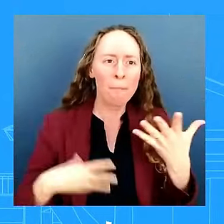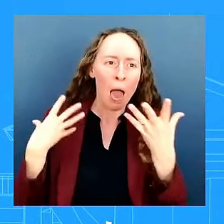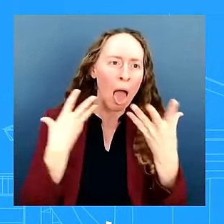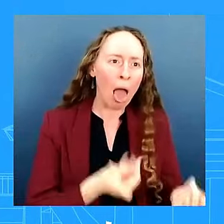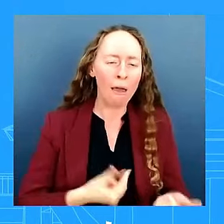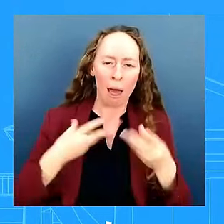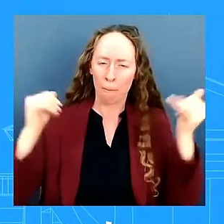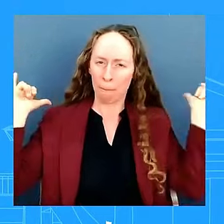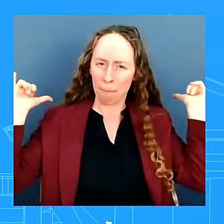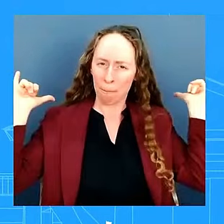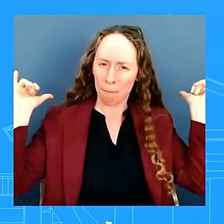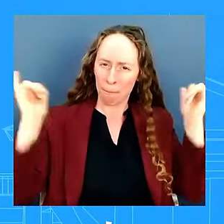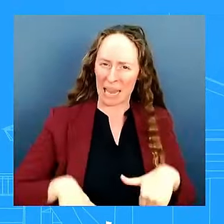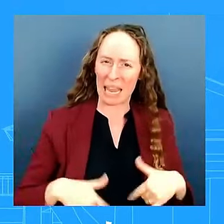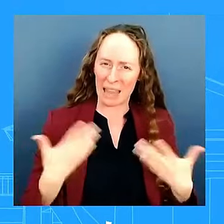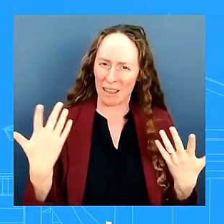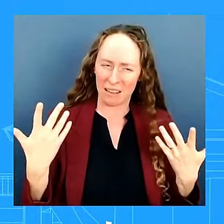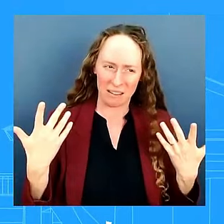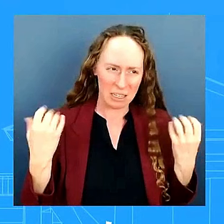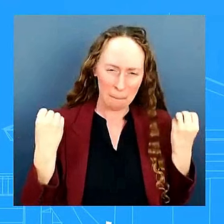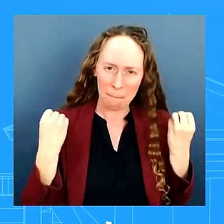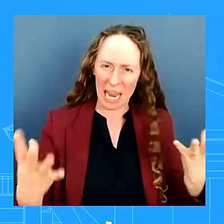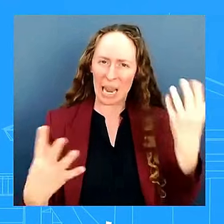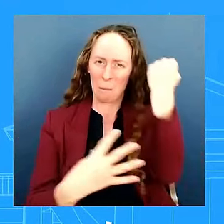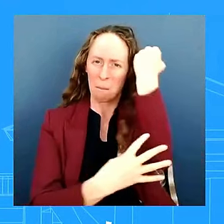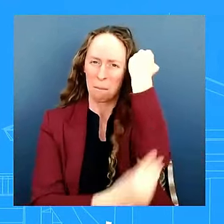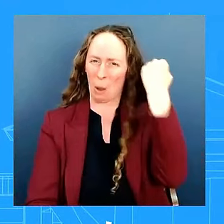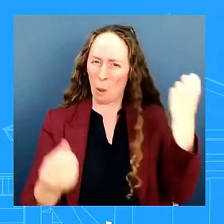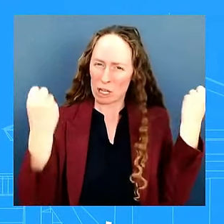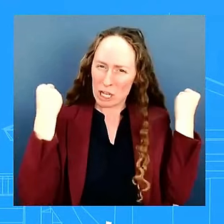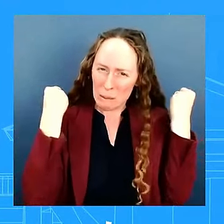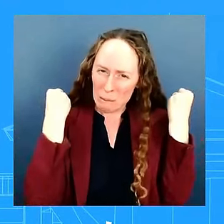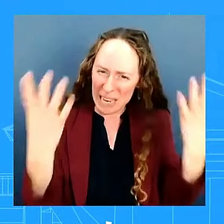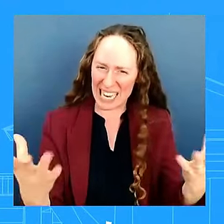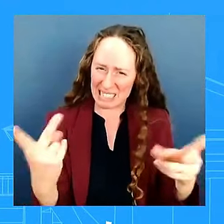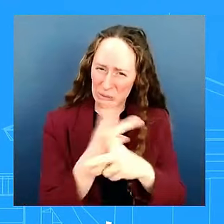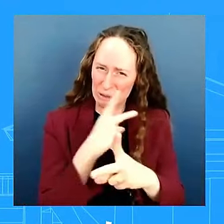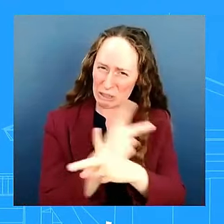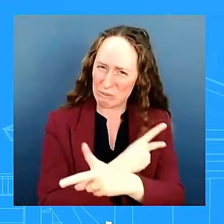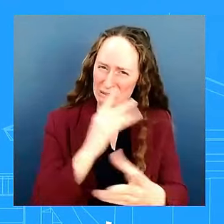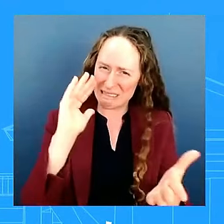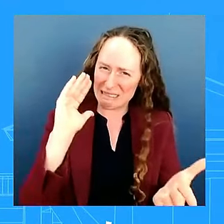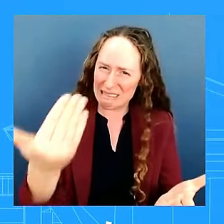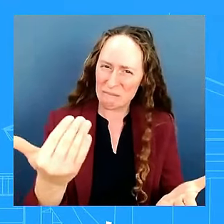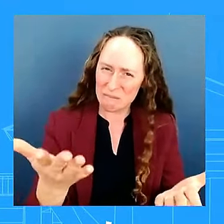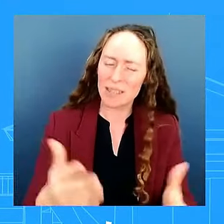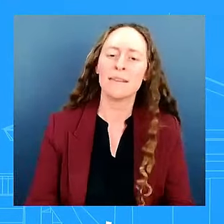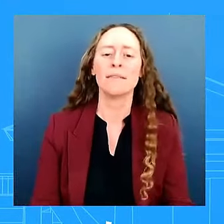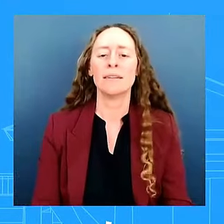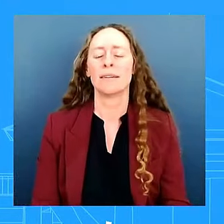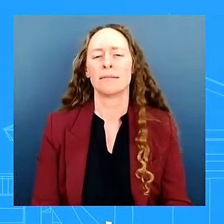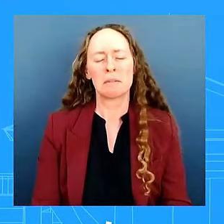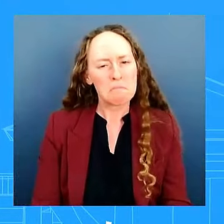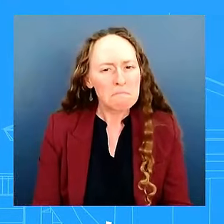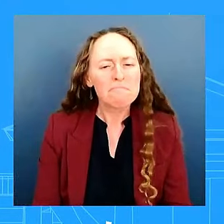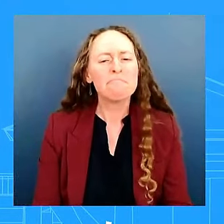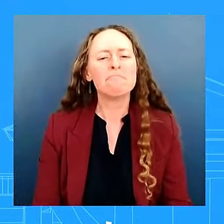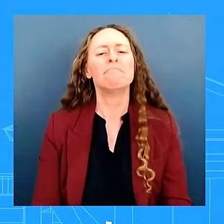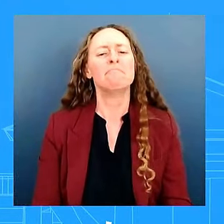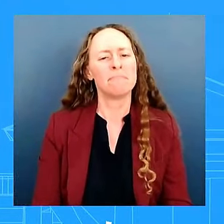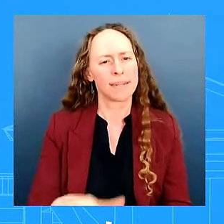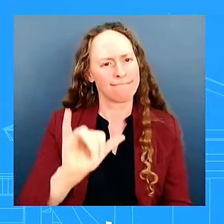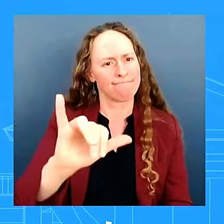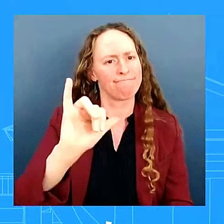and i am really glad that you that you uh brought this up uh if you think about the first year and i kind of spoke about this a little bit